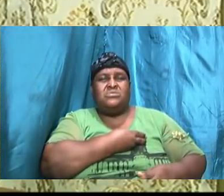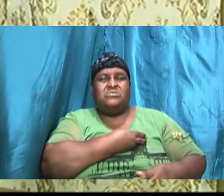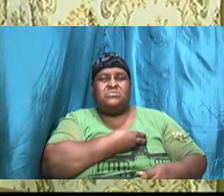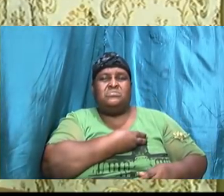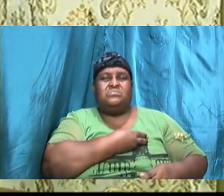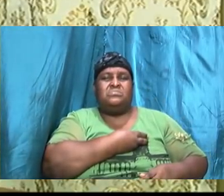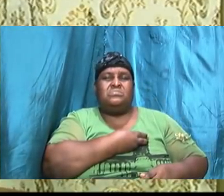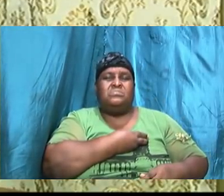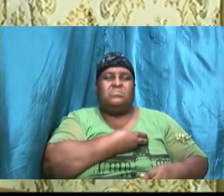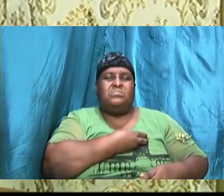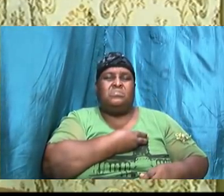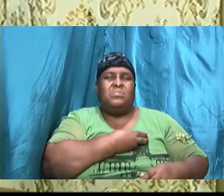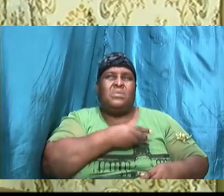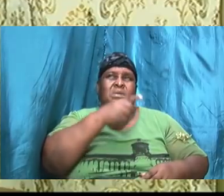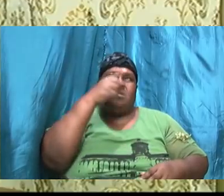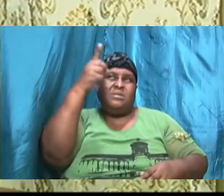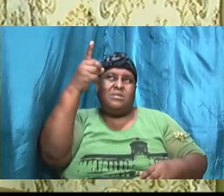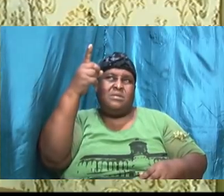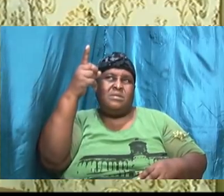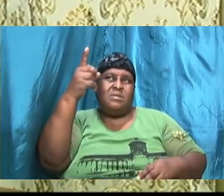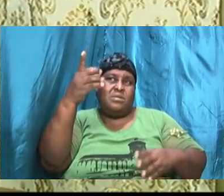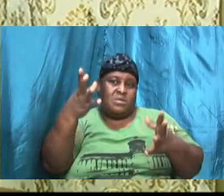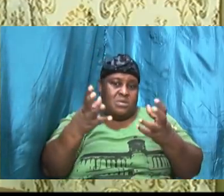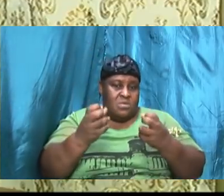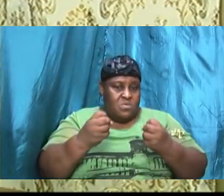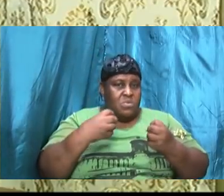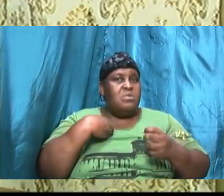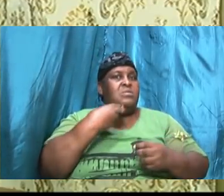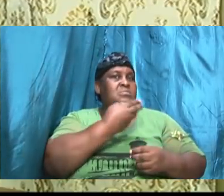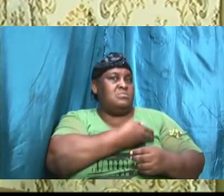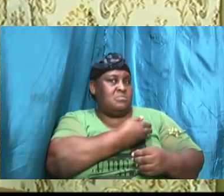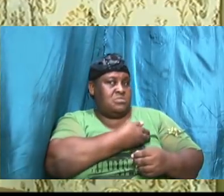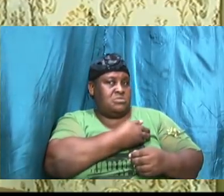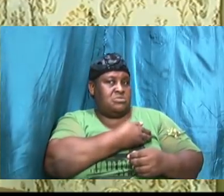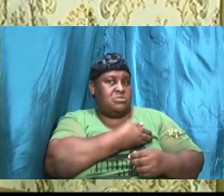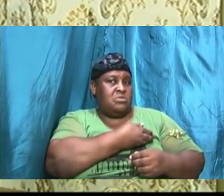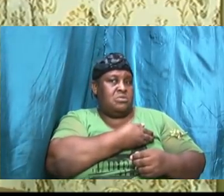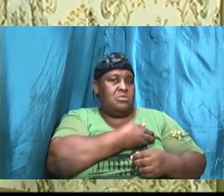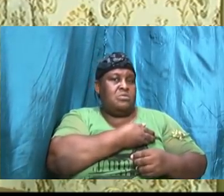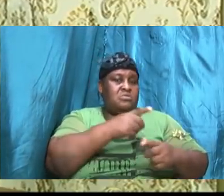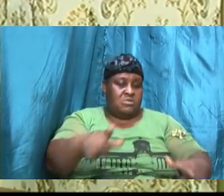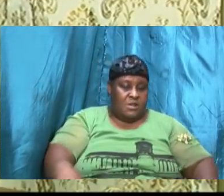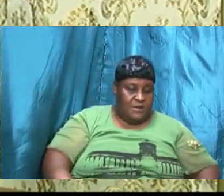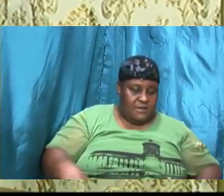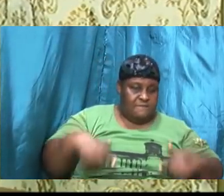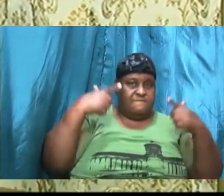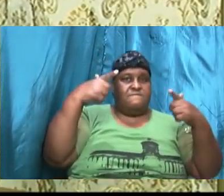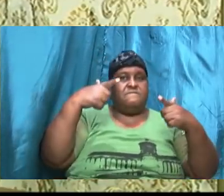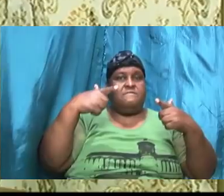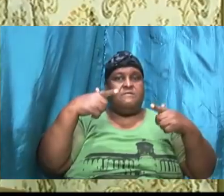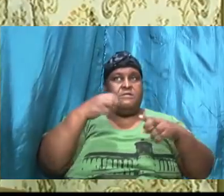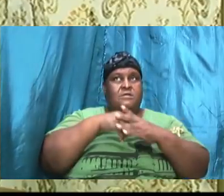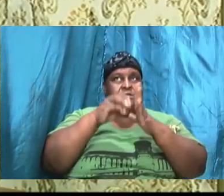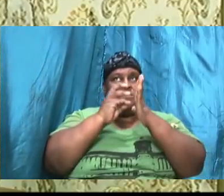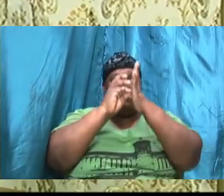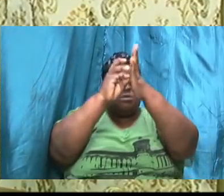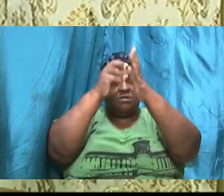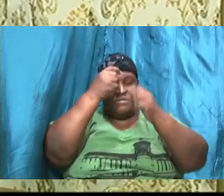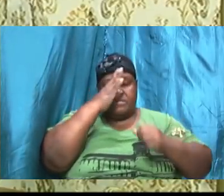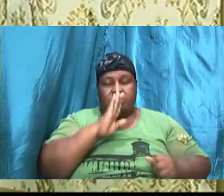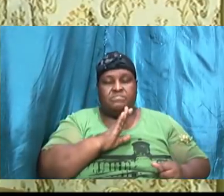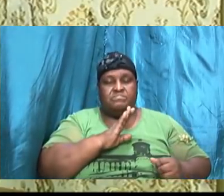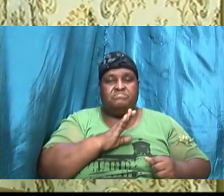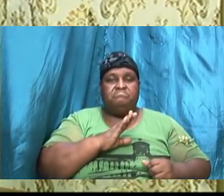And He, in turn, wants us to walk in His will. You know, from last